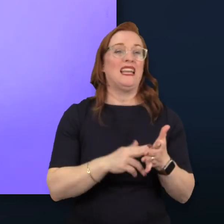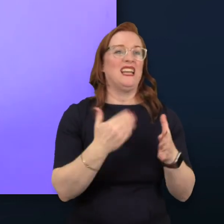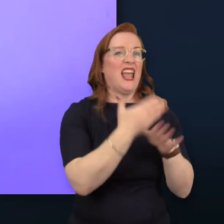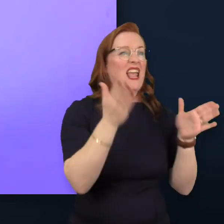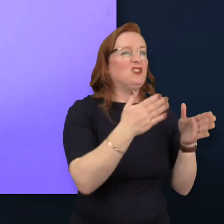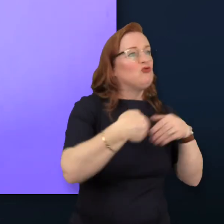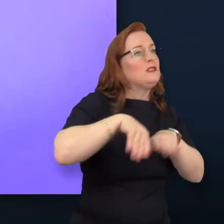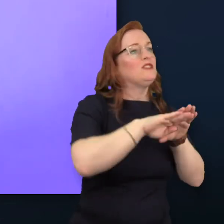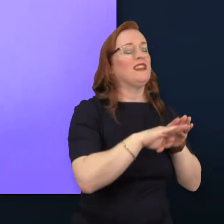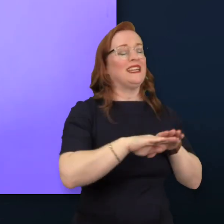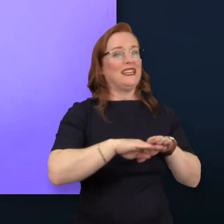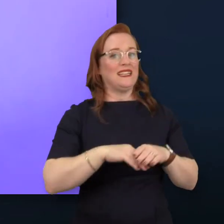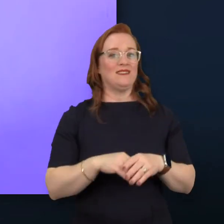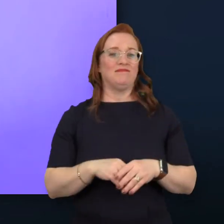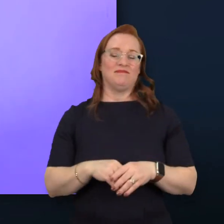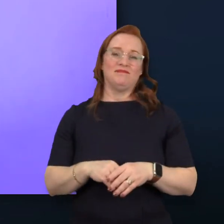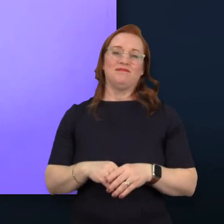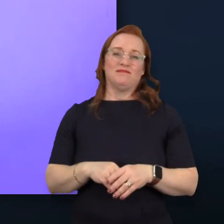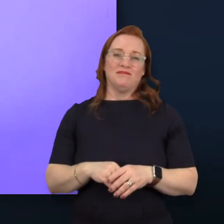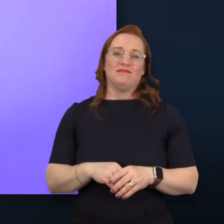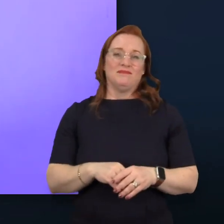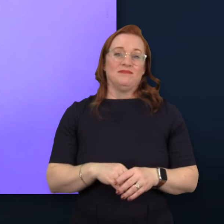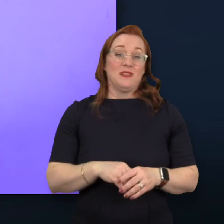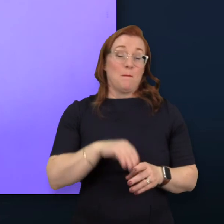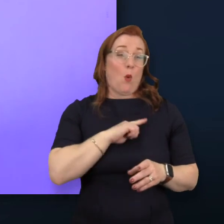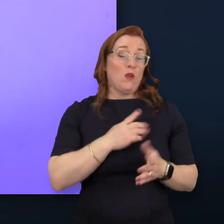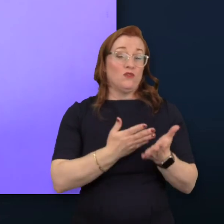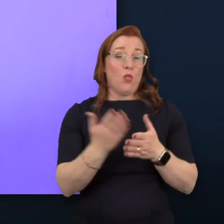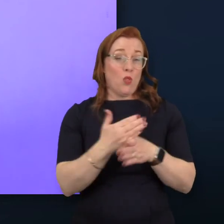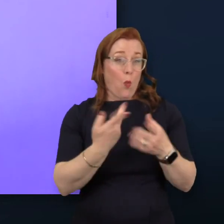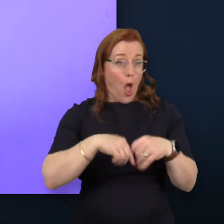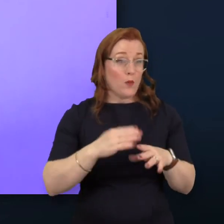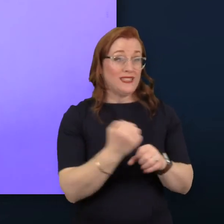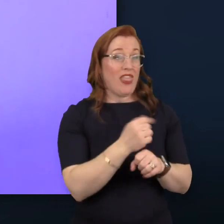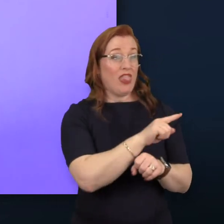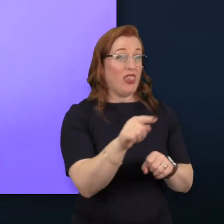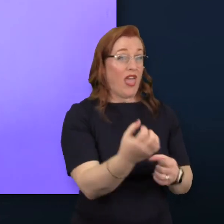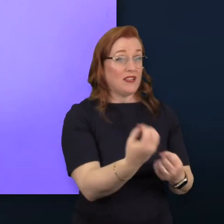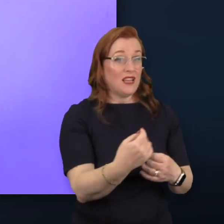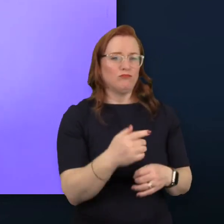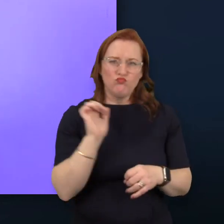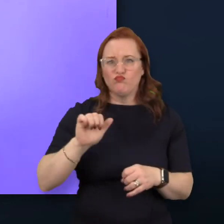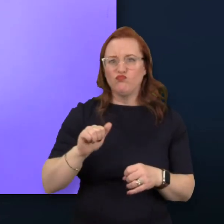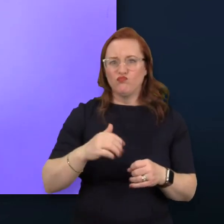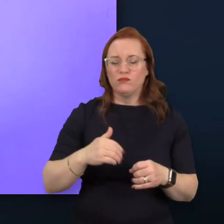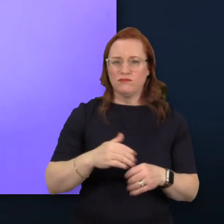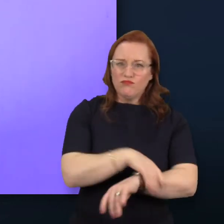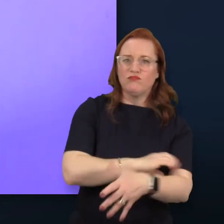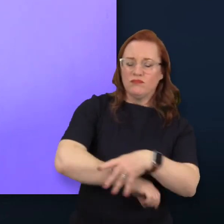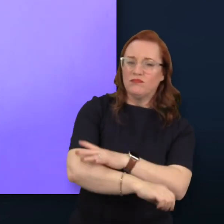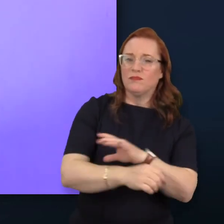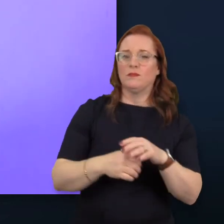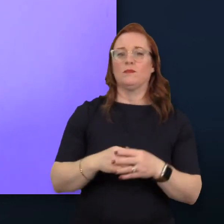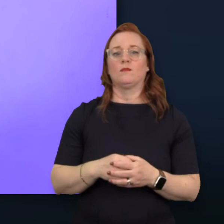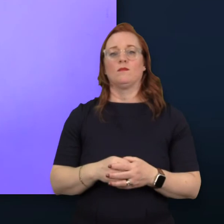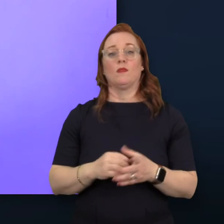one that they identified in the way that in the work we did, they said it ought to be done. The evidence that this